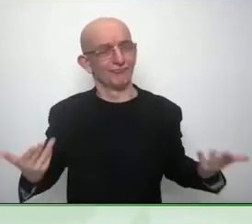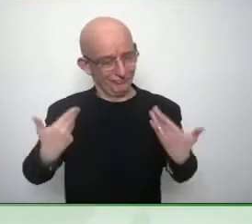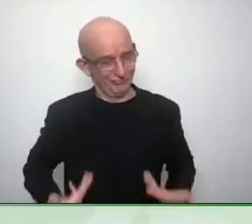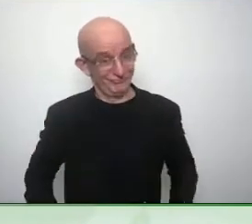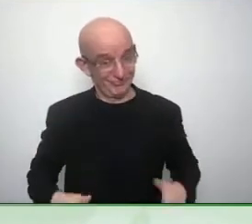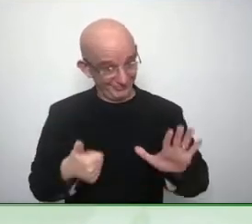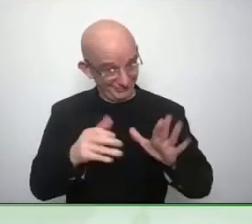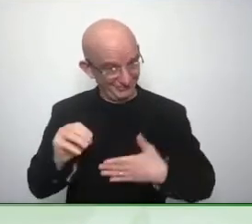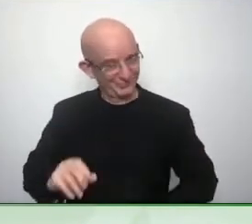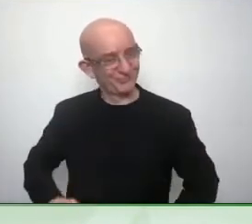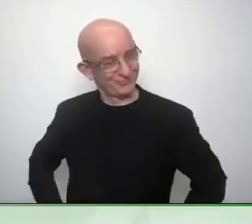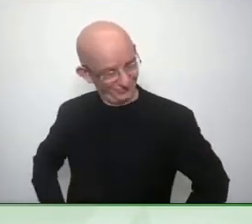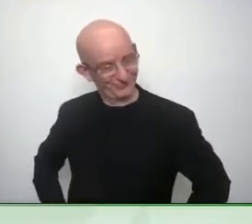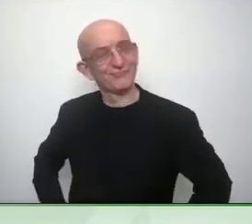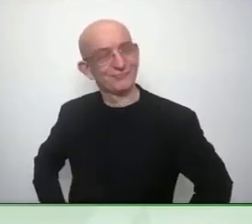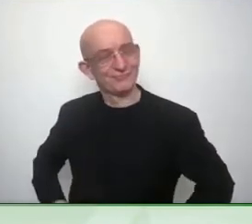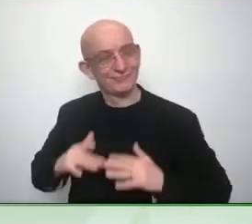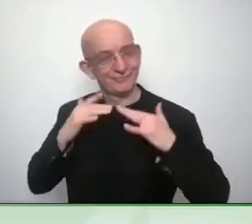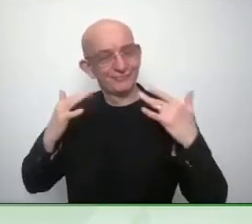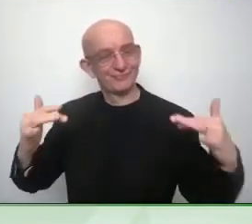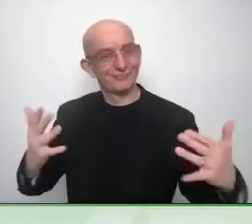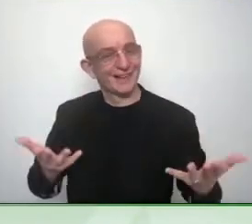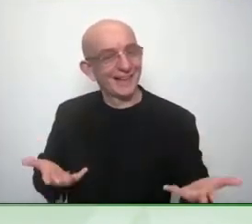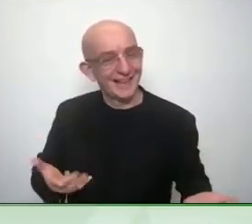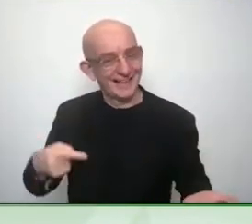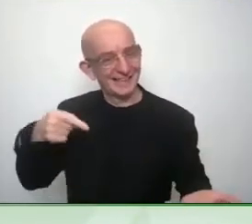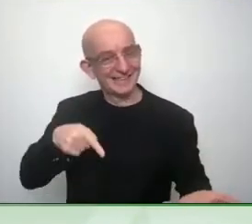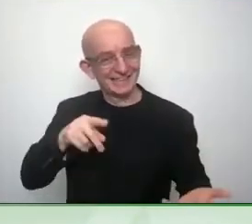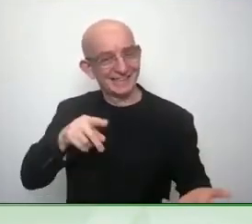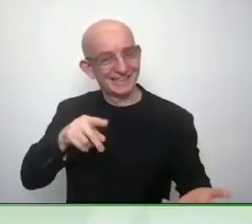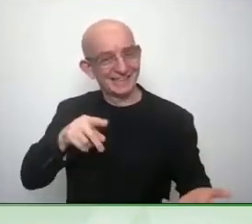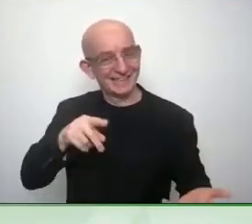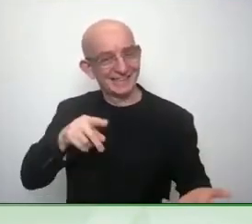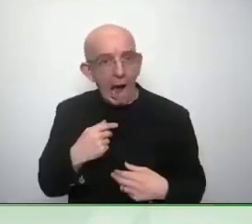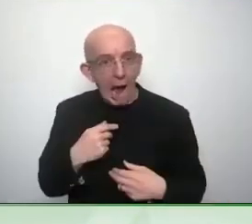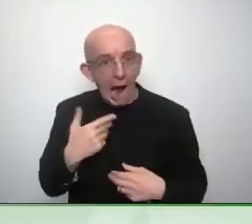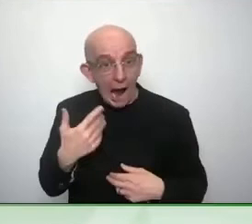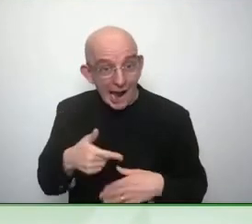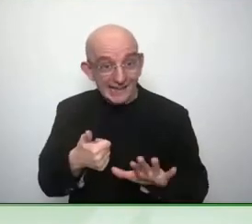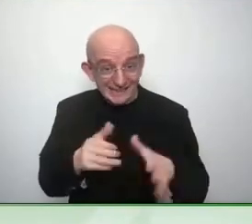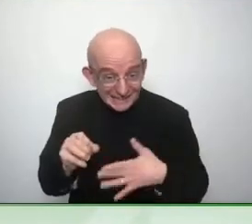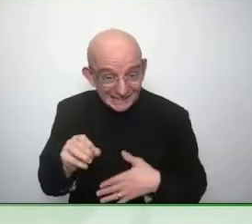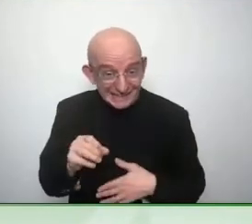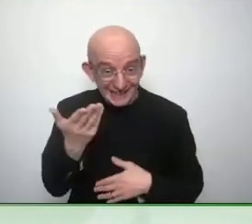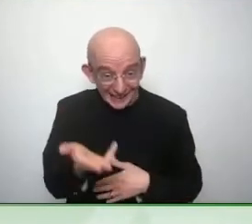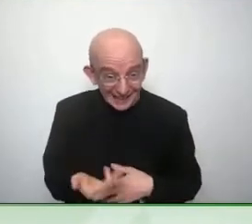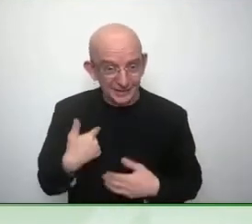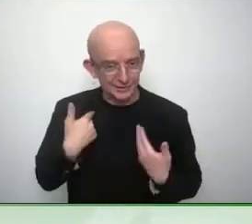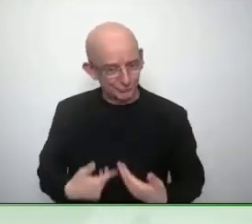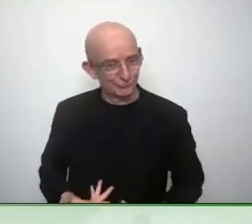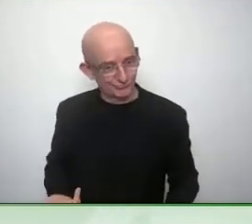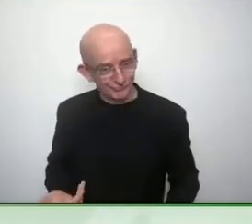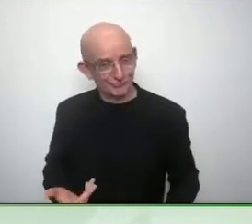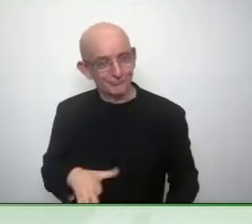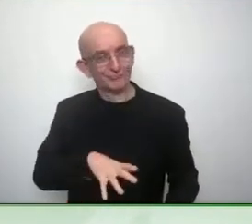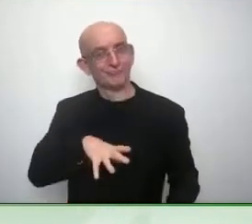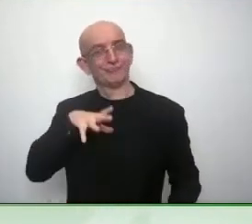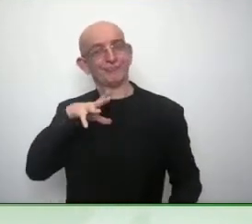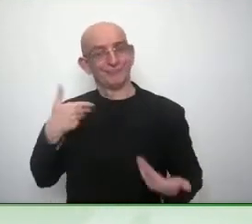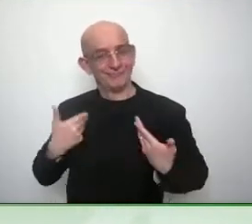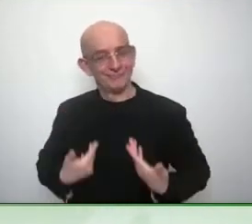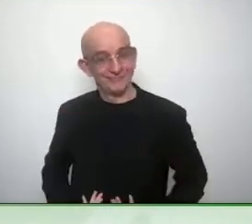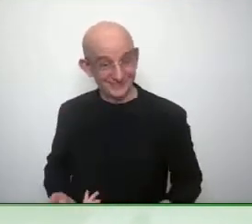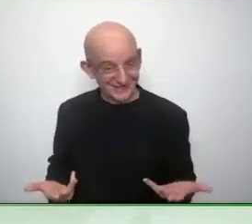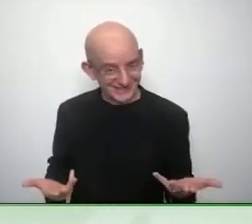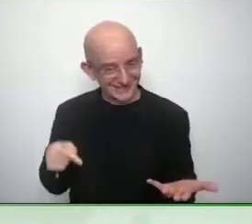have an invisible disability that's probably not that invisible that I have ADHD and anyone that knows me knows that